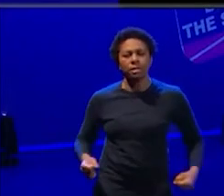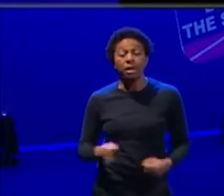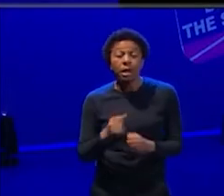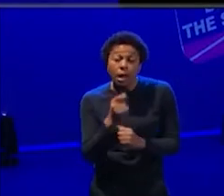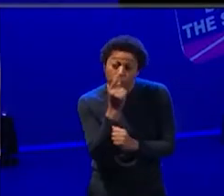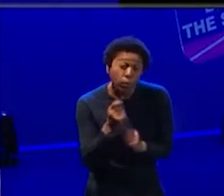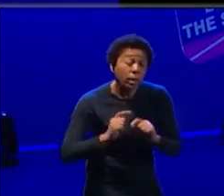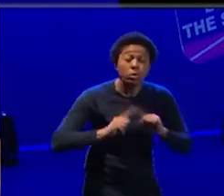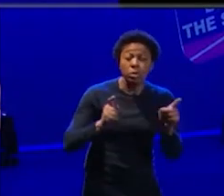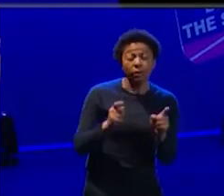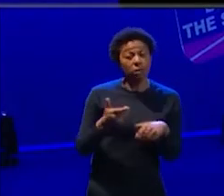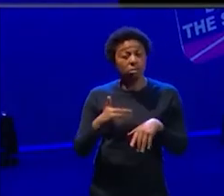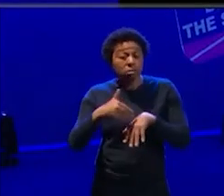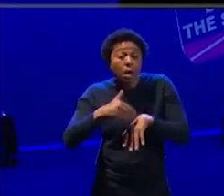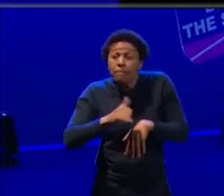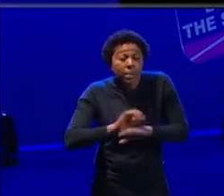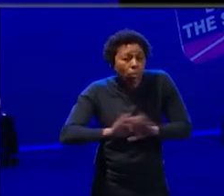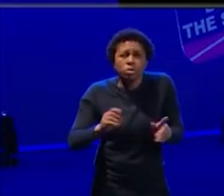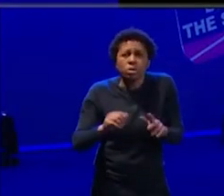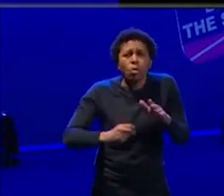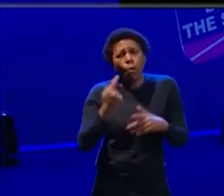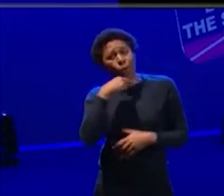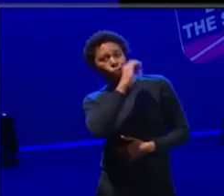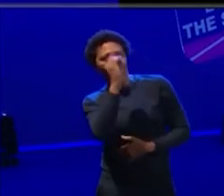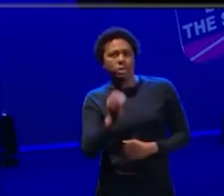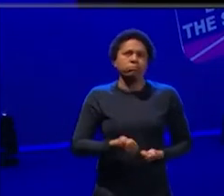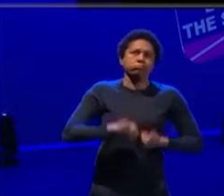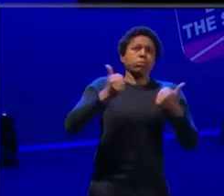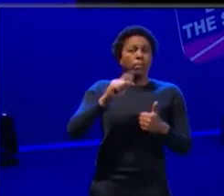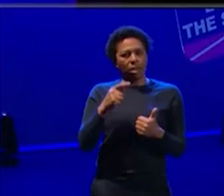effect. Like, maybe it didn't go well, but the participants got loads out of it.